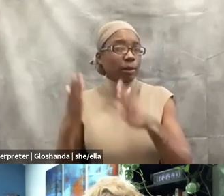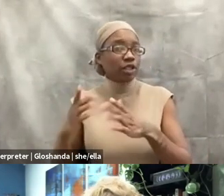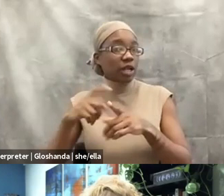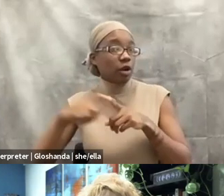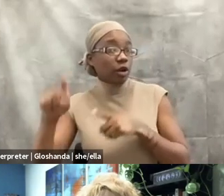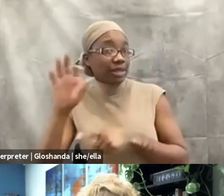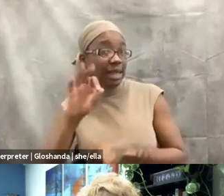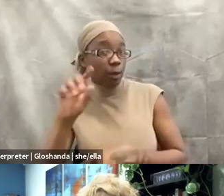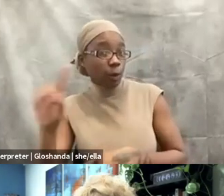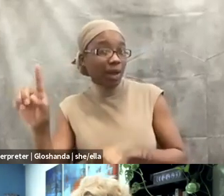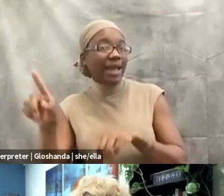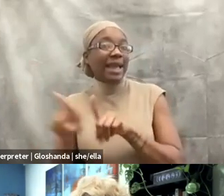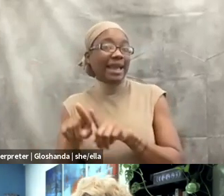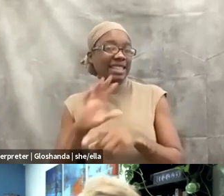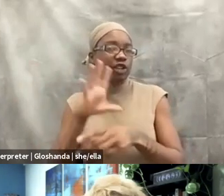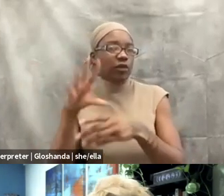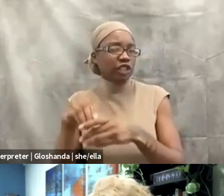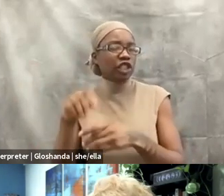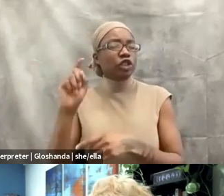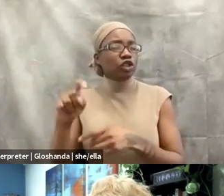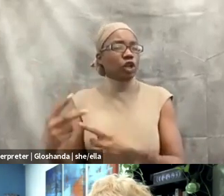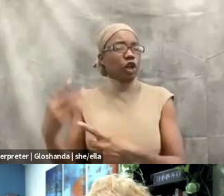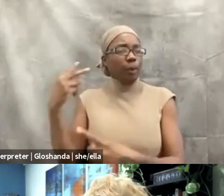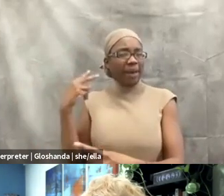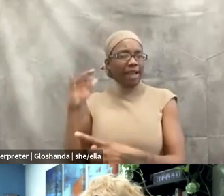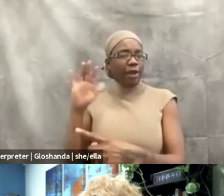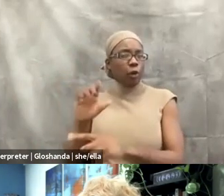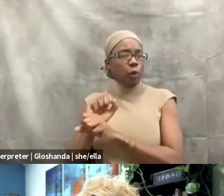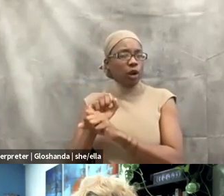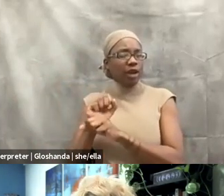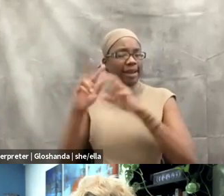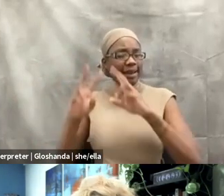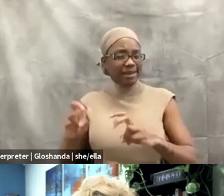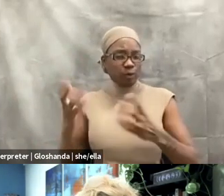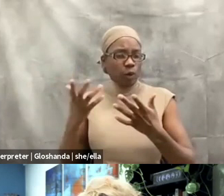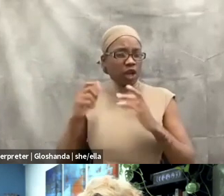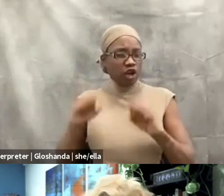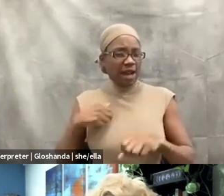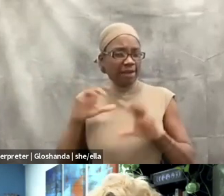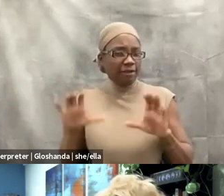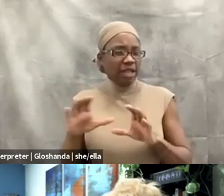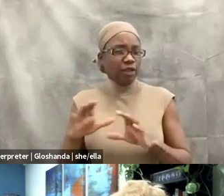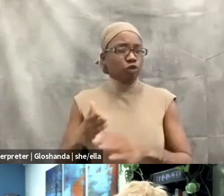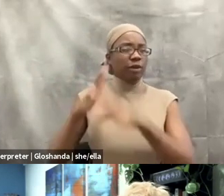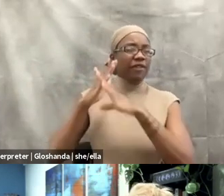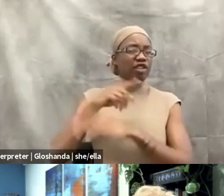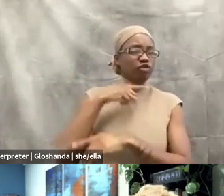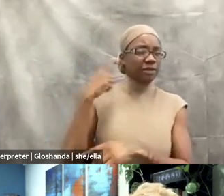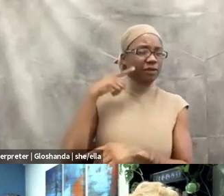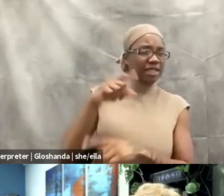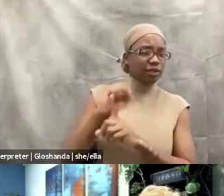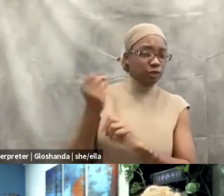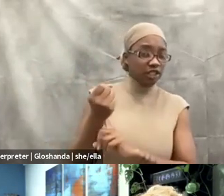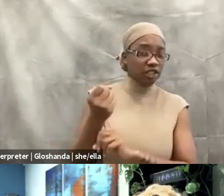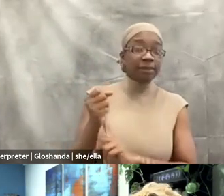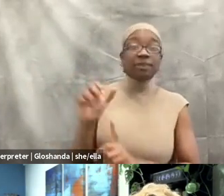and thinking about what could I have done differently that wouldn't have brought more risk to this situation. Um, I've also defined risk assessments as like